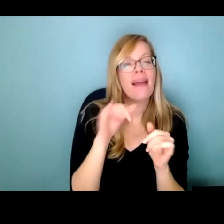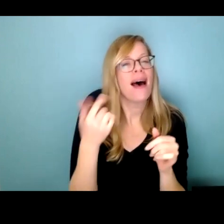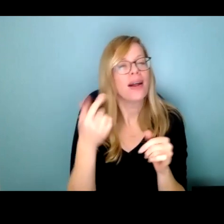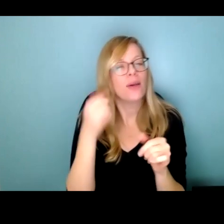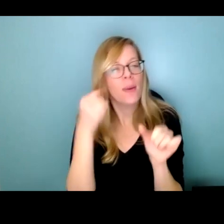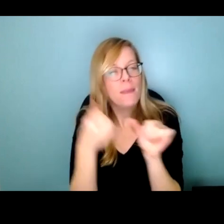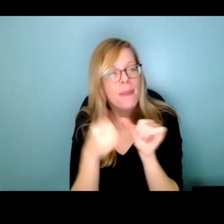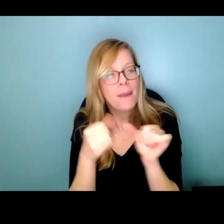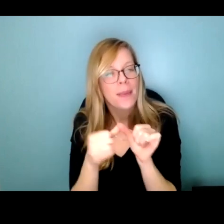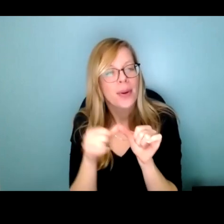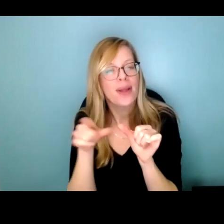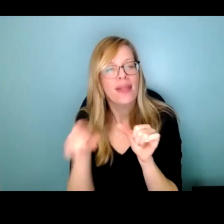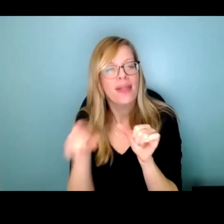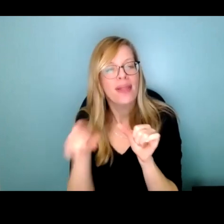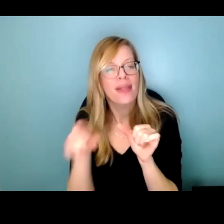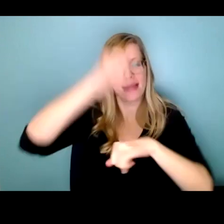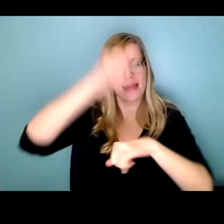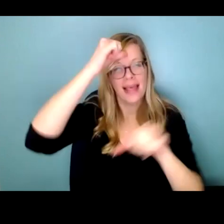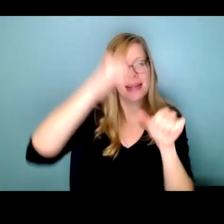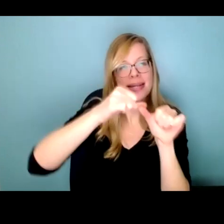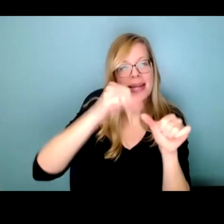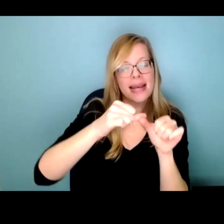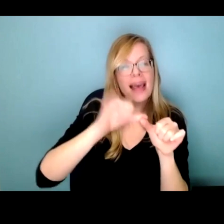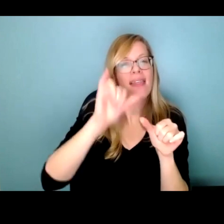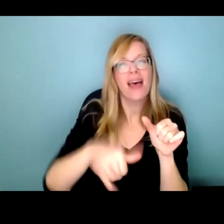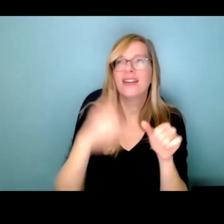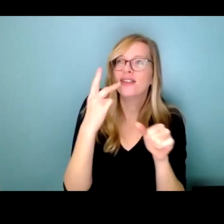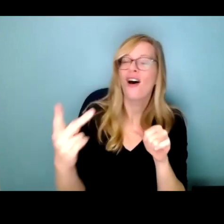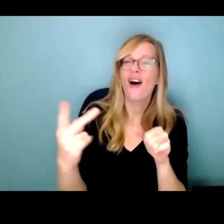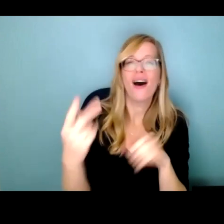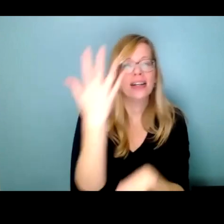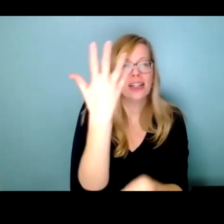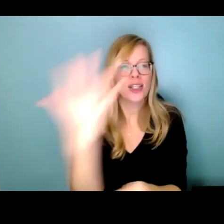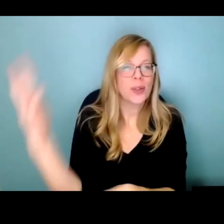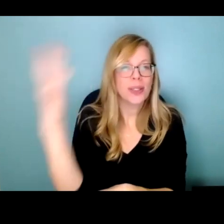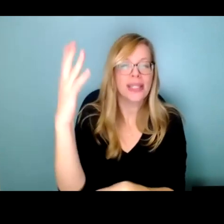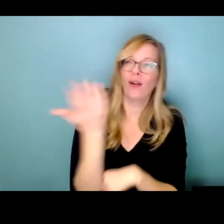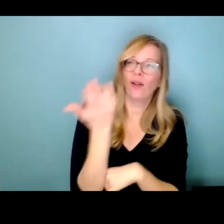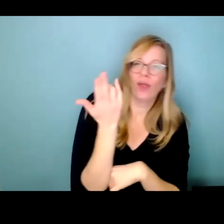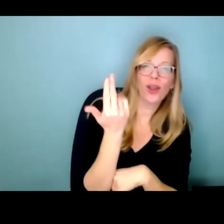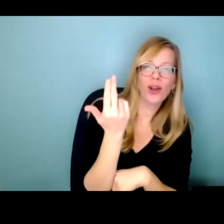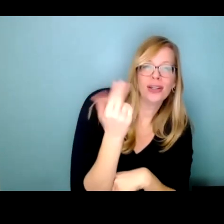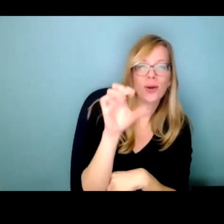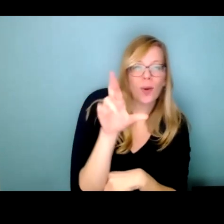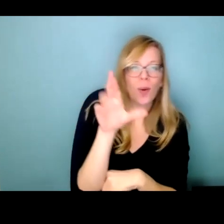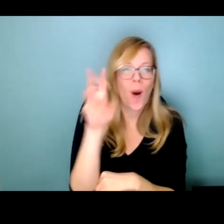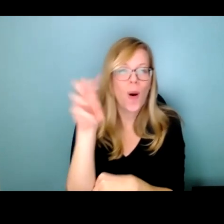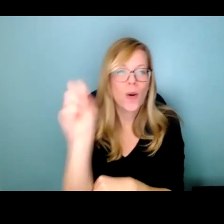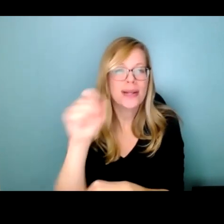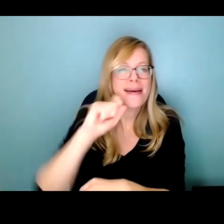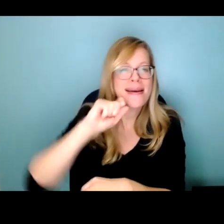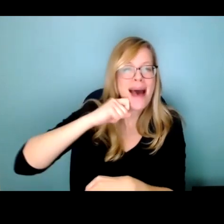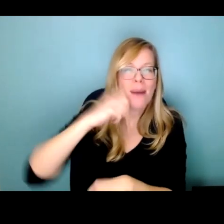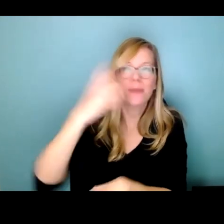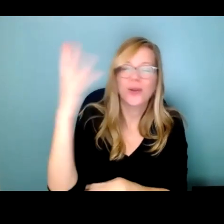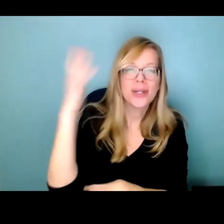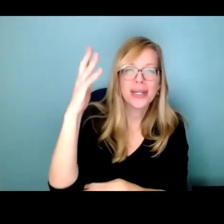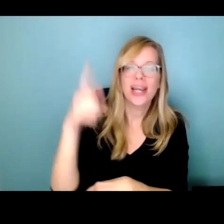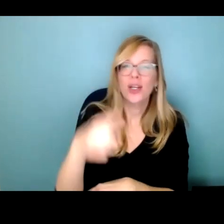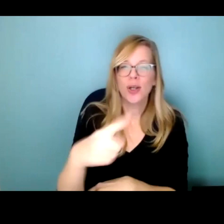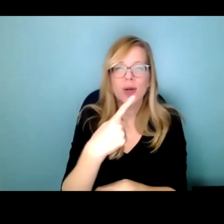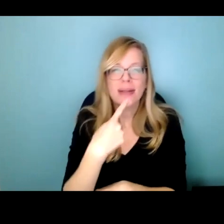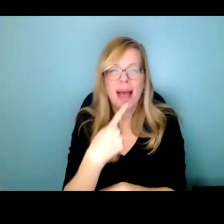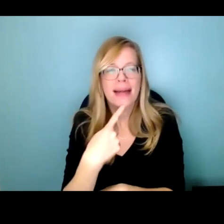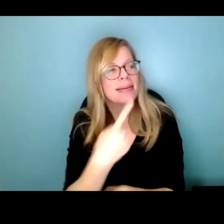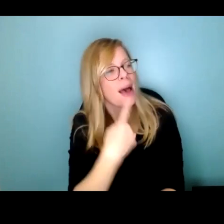remember that day there were 13 crows on our apple trees tell me what you think about